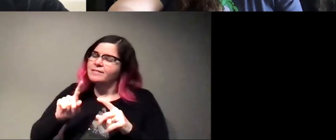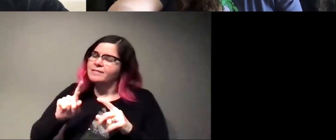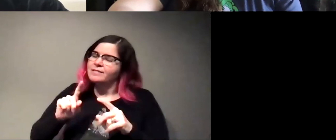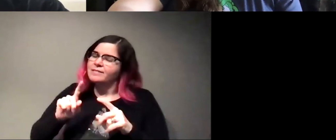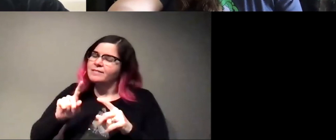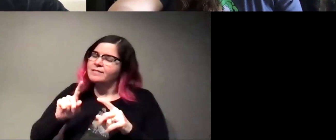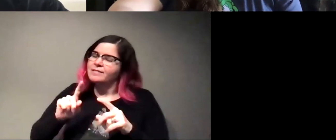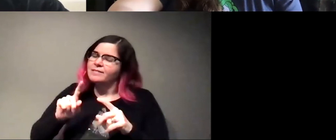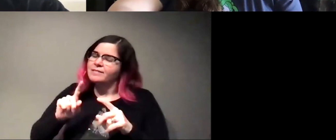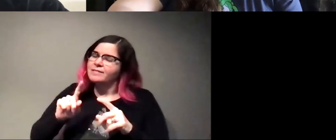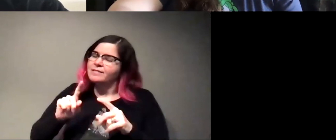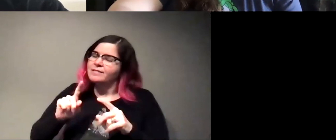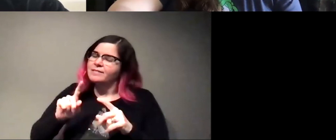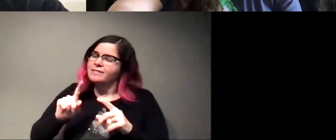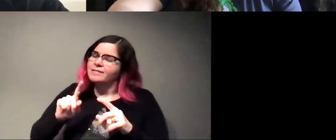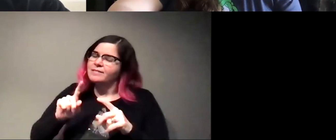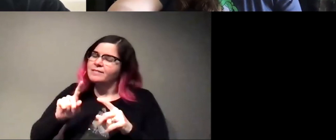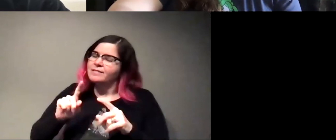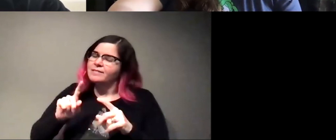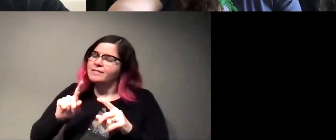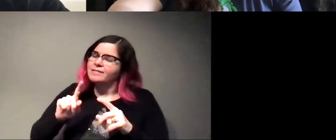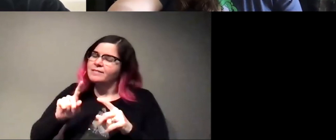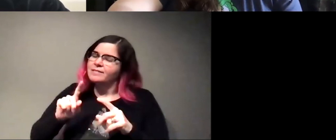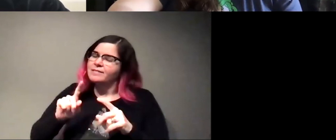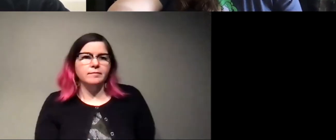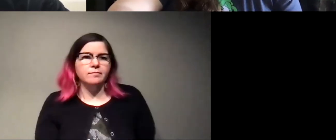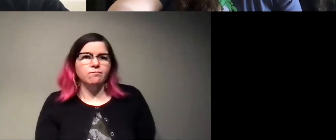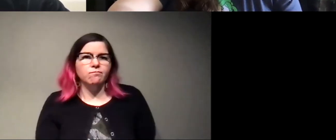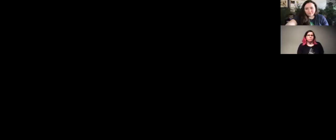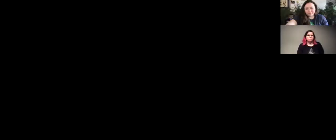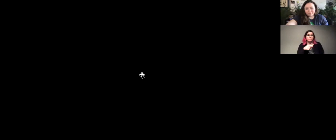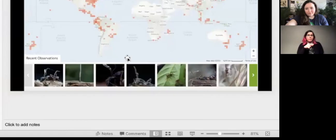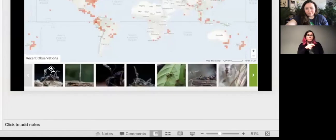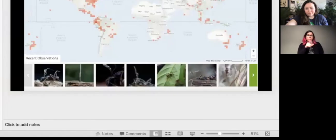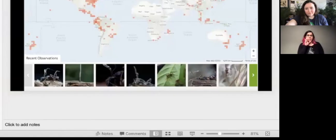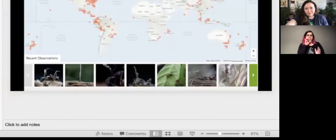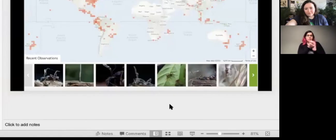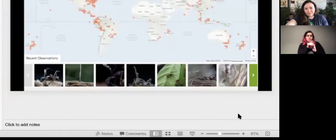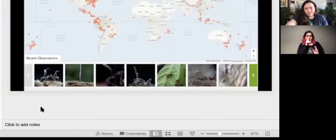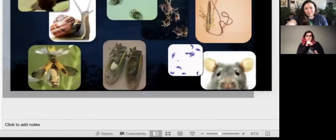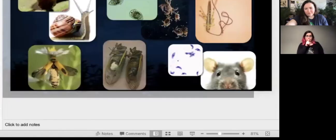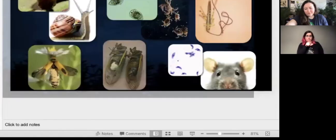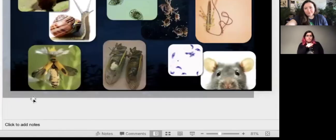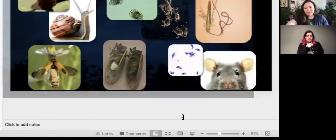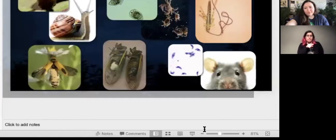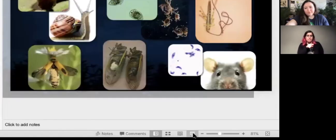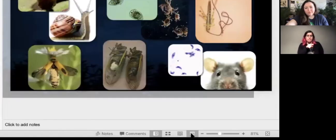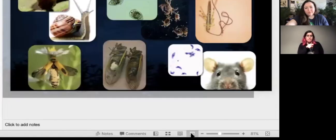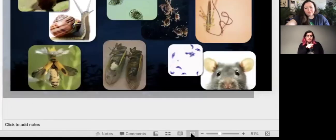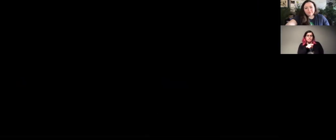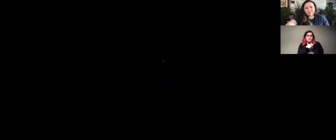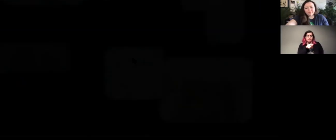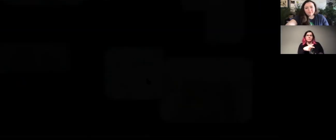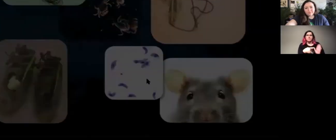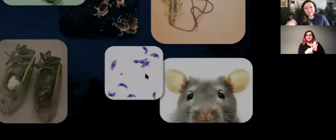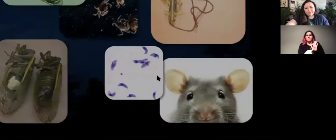picture of the mouse that I had again. So this, this picture of the mouse is, uh, an example